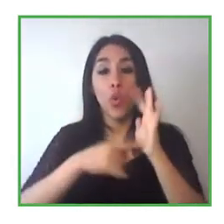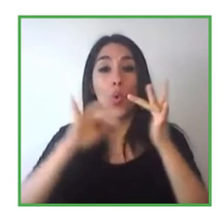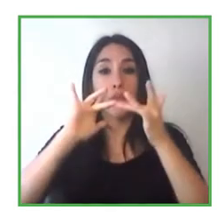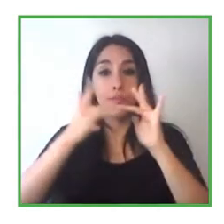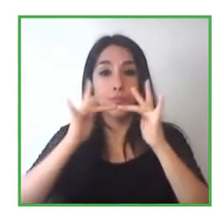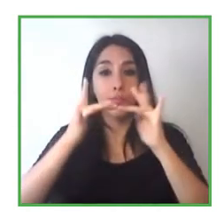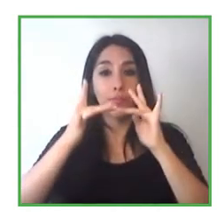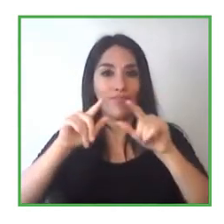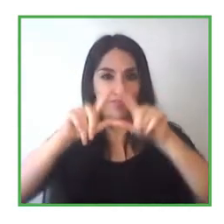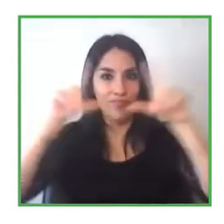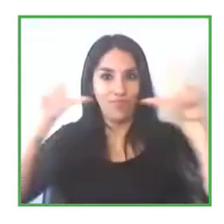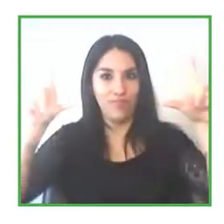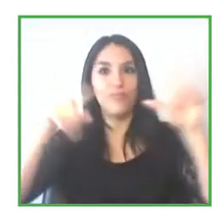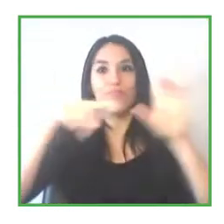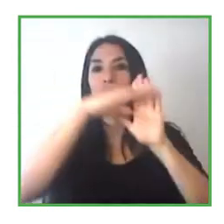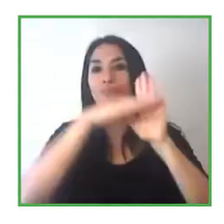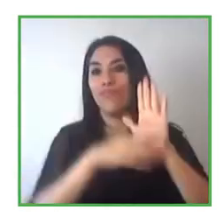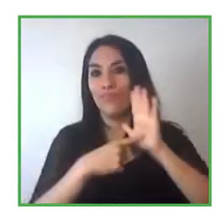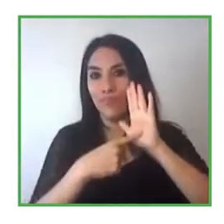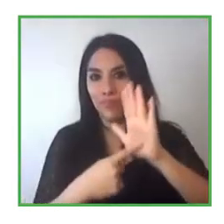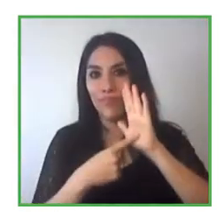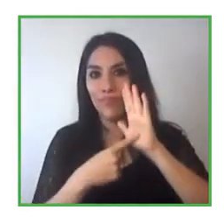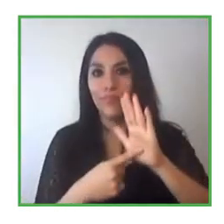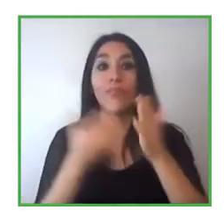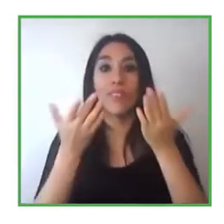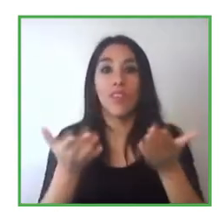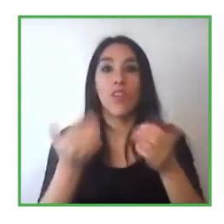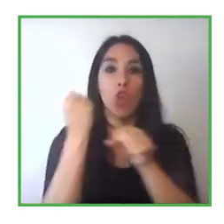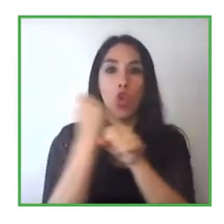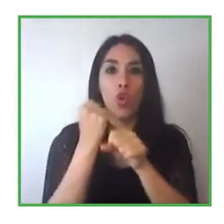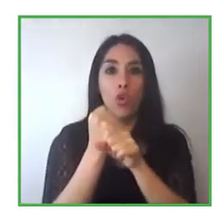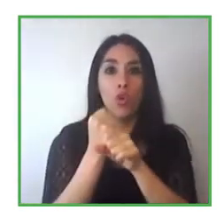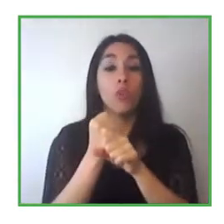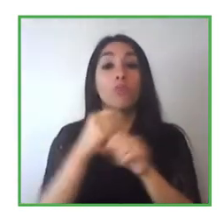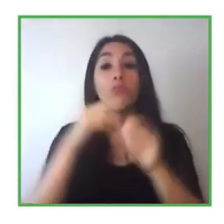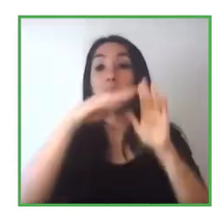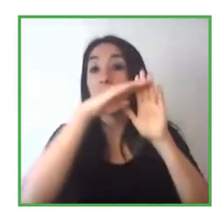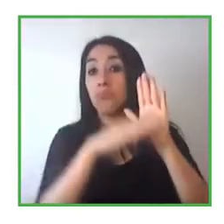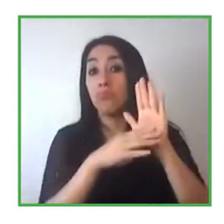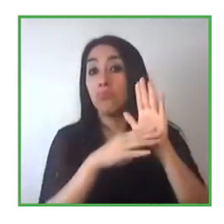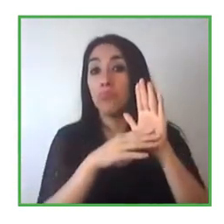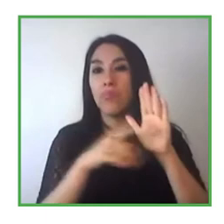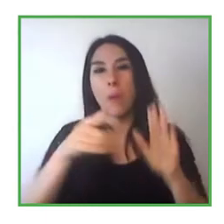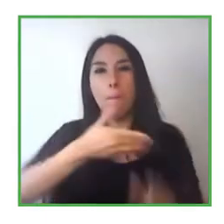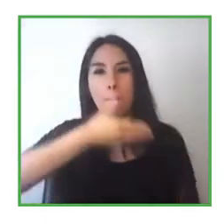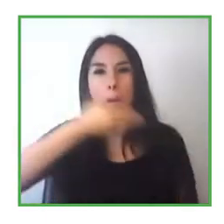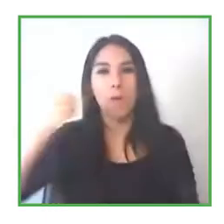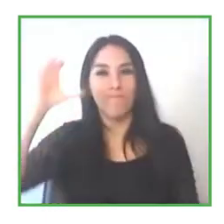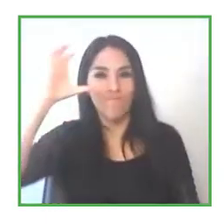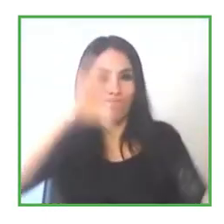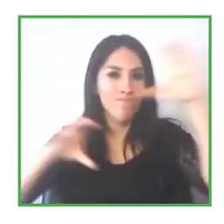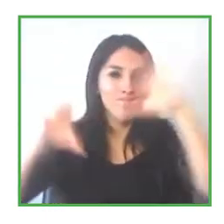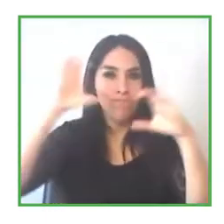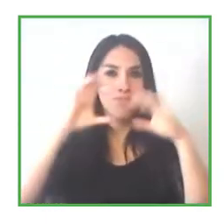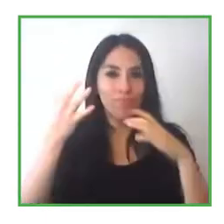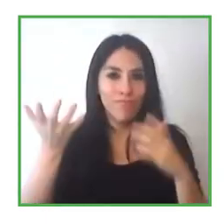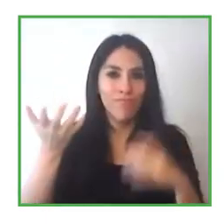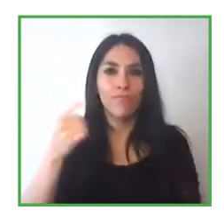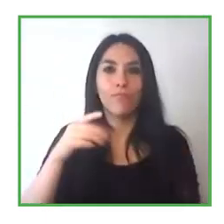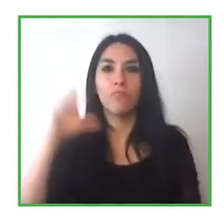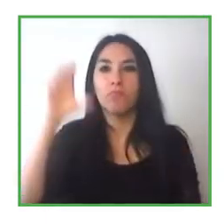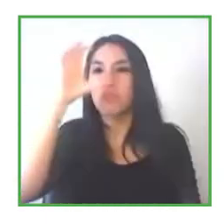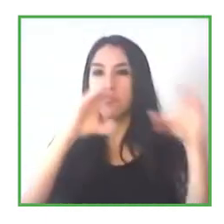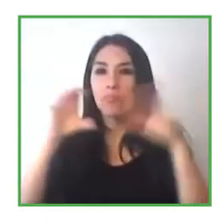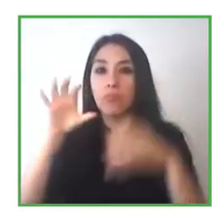company is going to fill their vacancies um with the best candidates possible and they incorporate this candidate